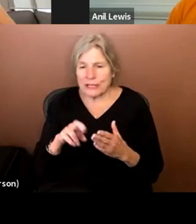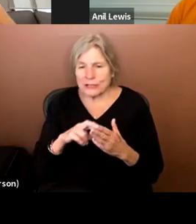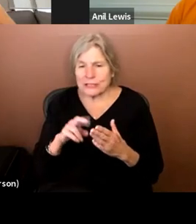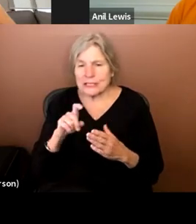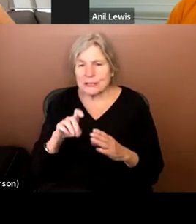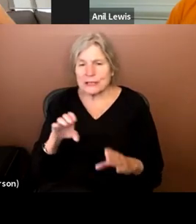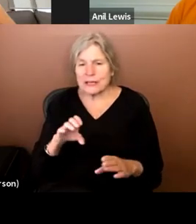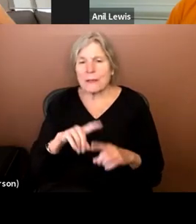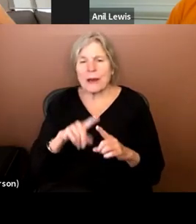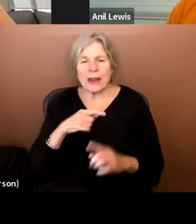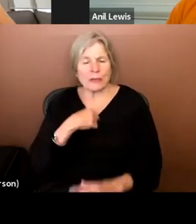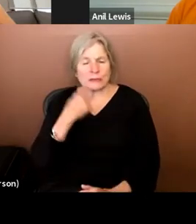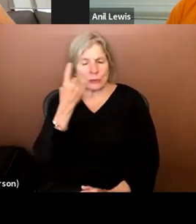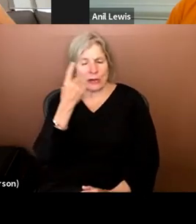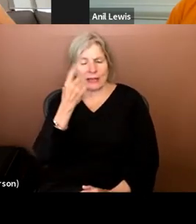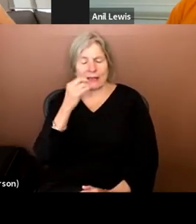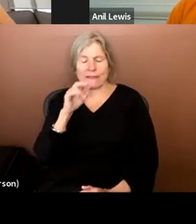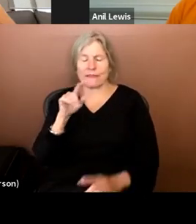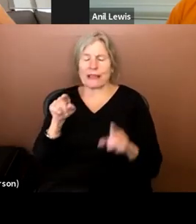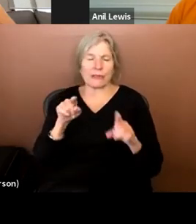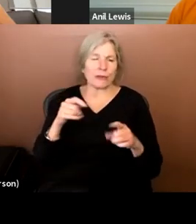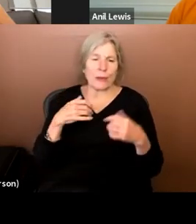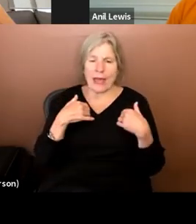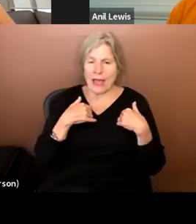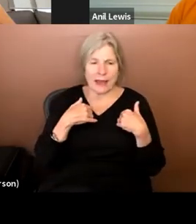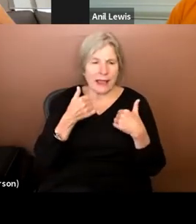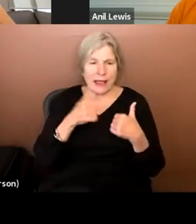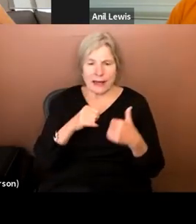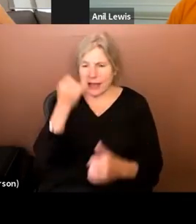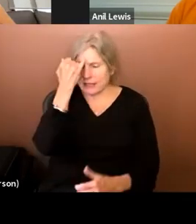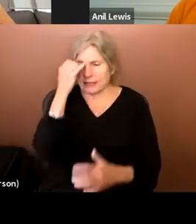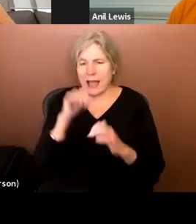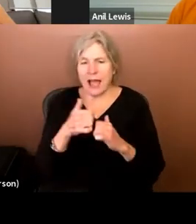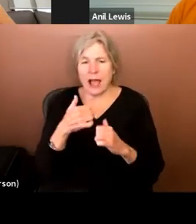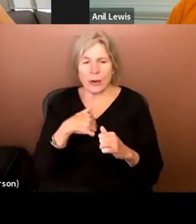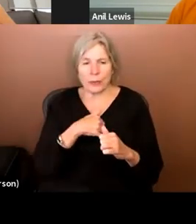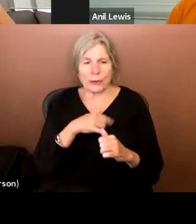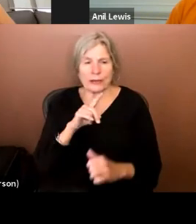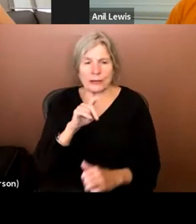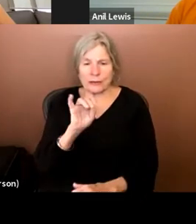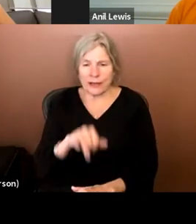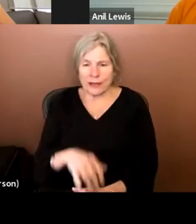conducted, but I was wondering whether either of you had any, any ideas of how we do that.